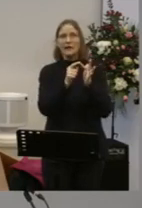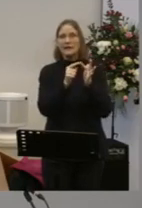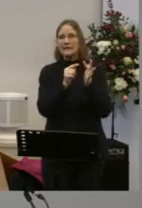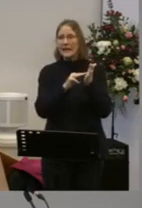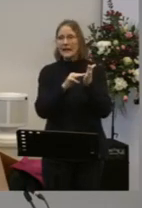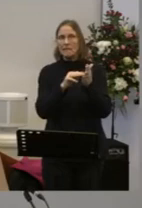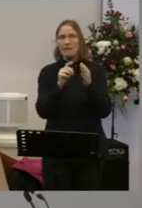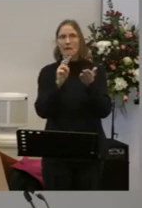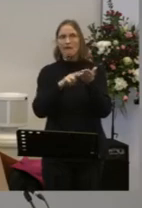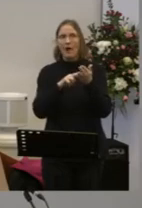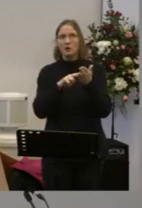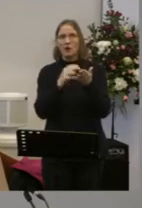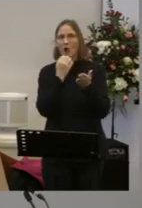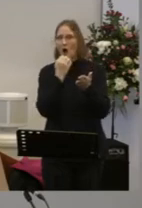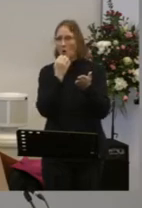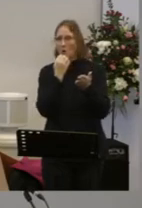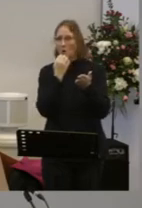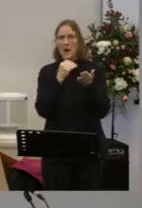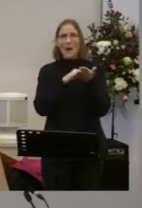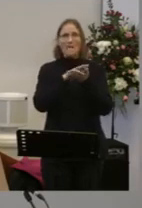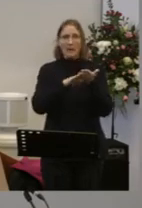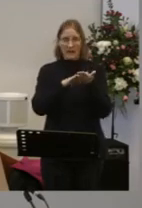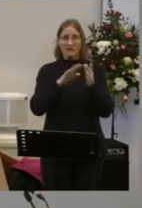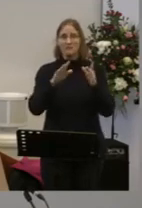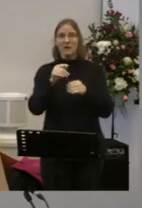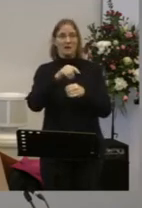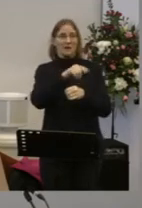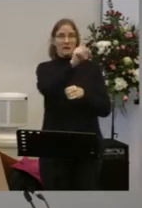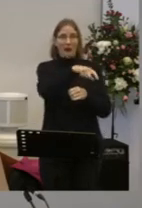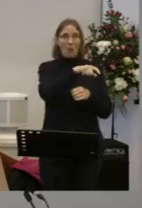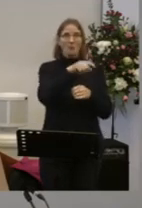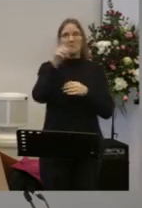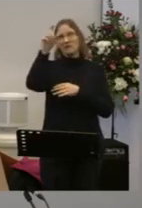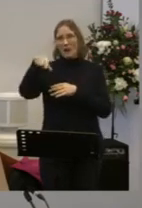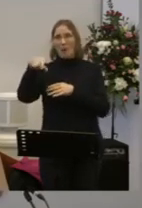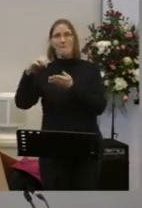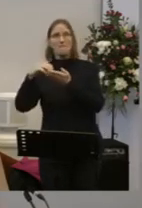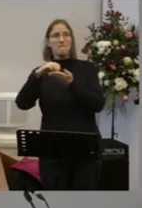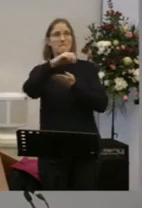This is the idea of redemption The money has been spent The money has been spent The price has been paid